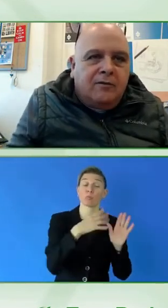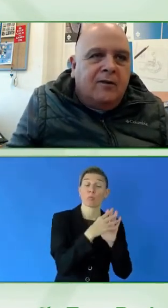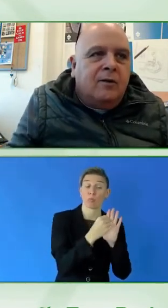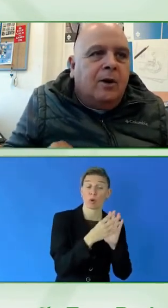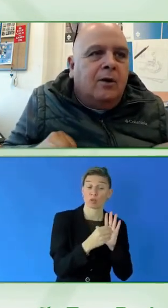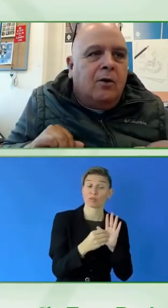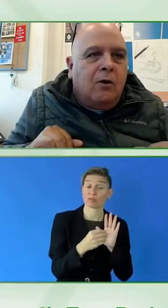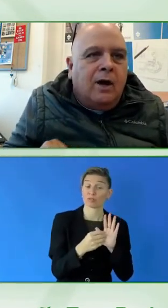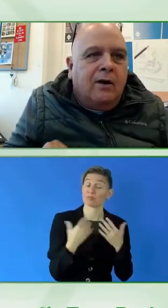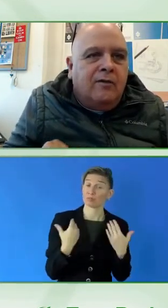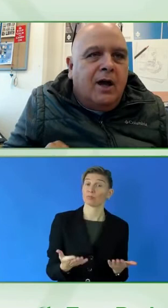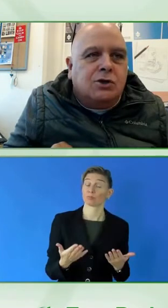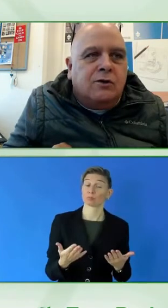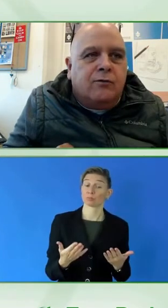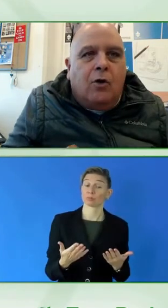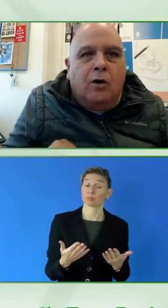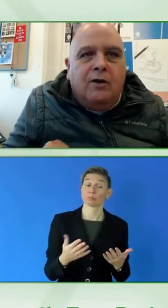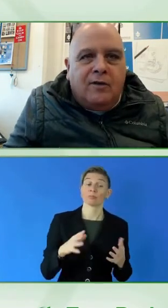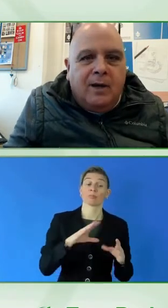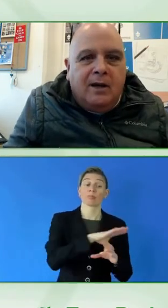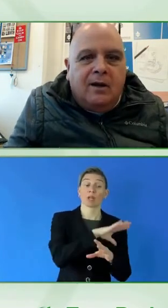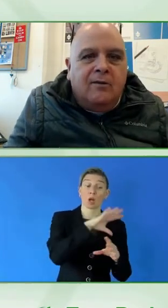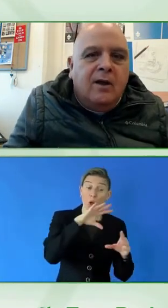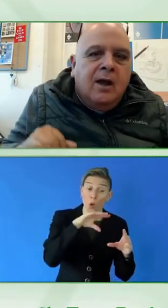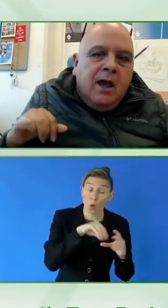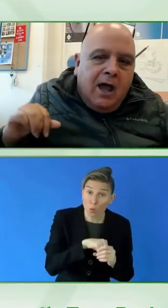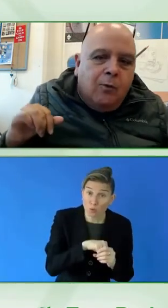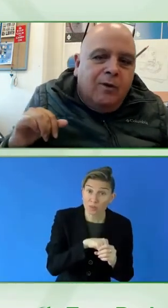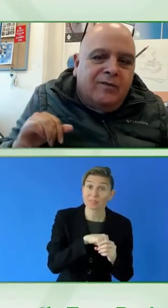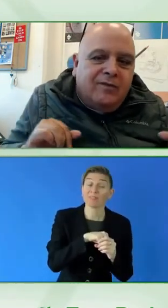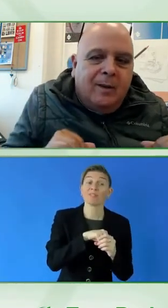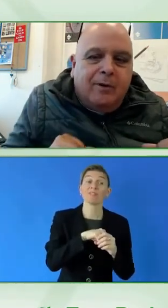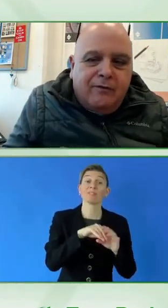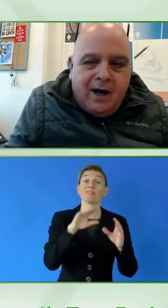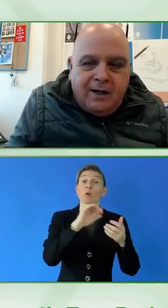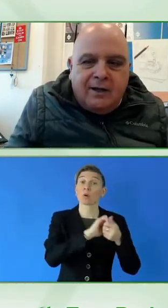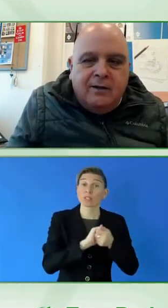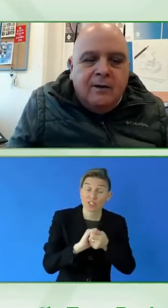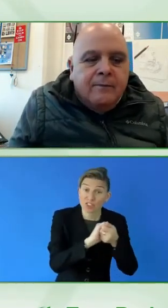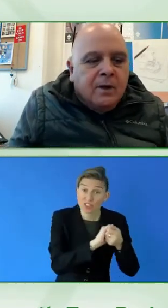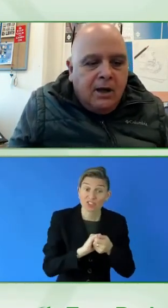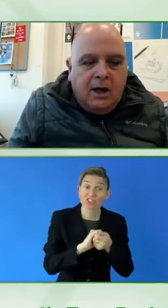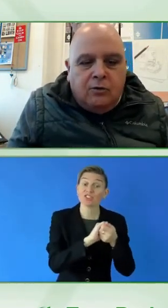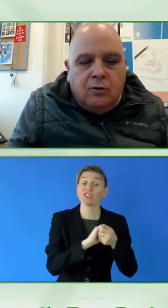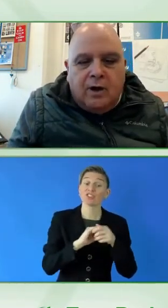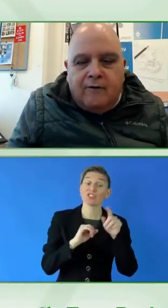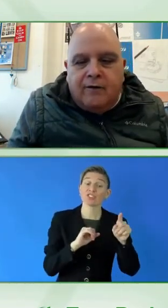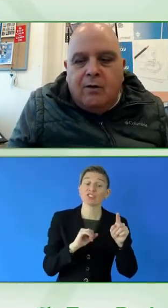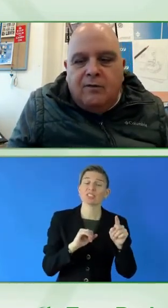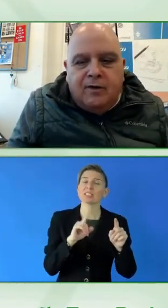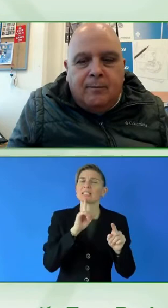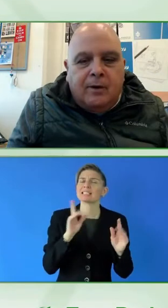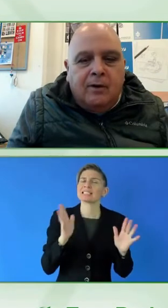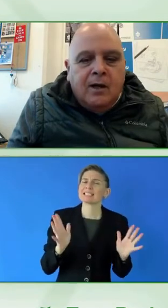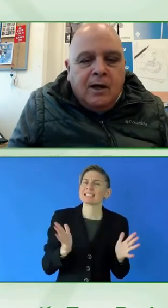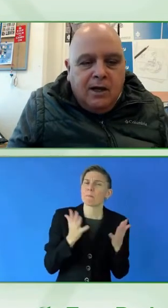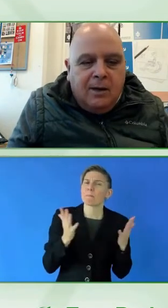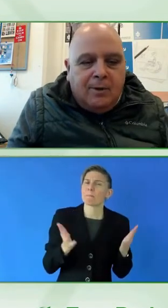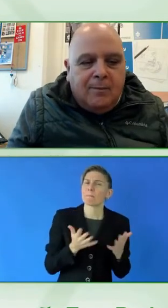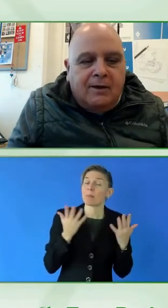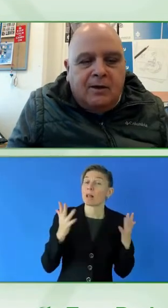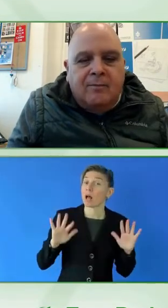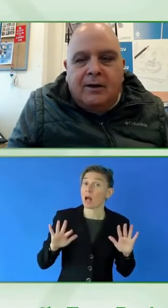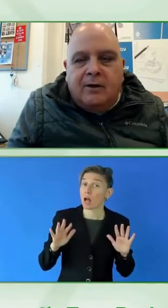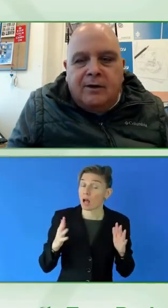accessible organizations for all disabilities, and we simplified it into a very simple